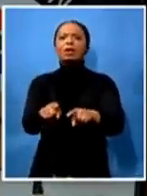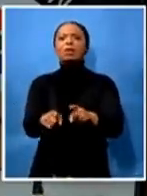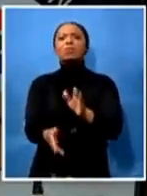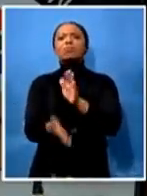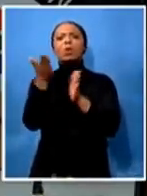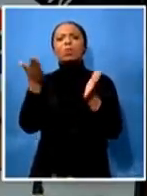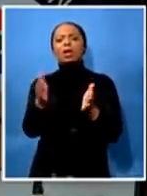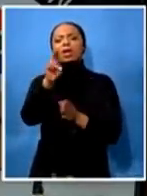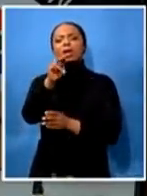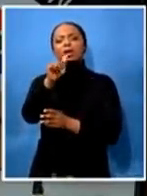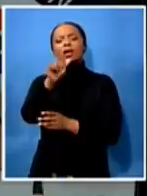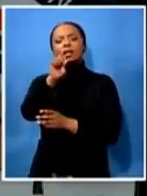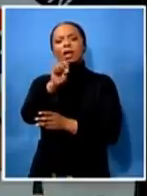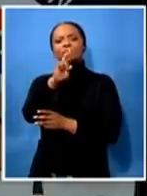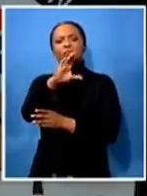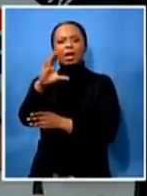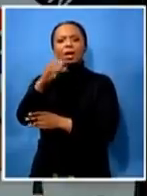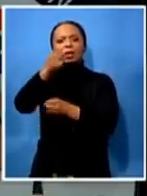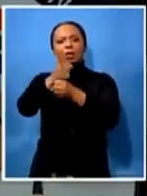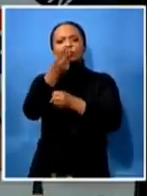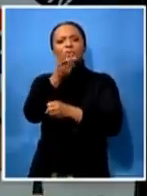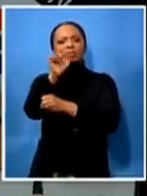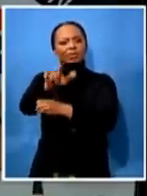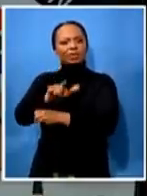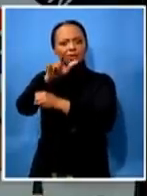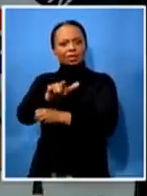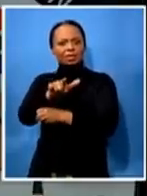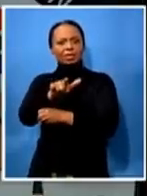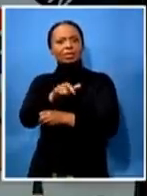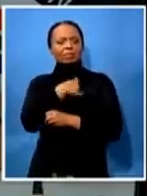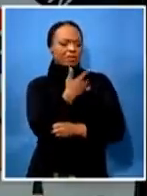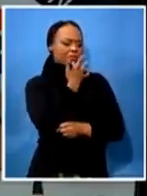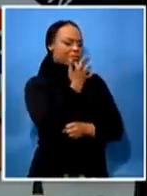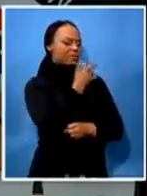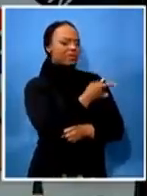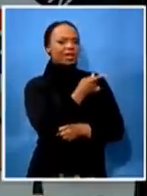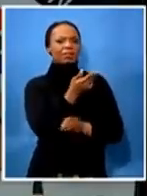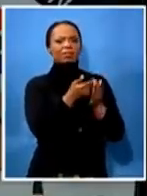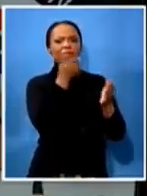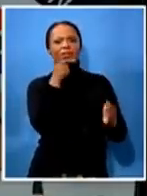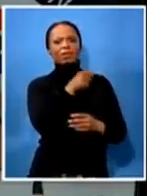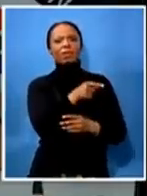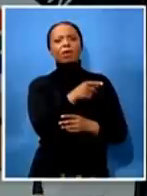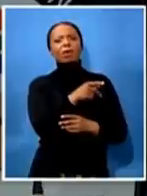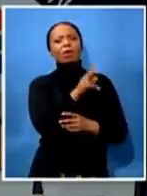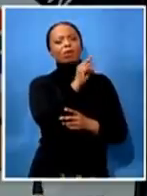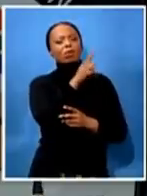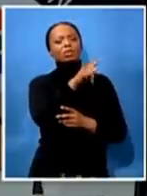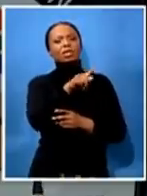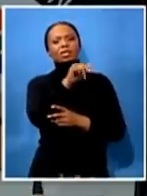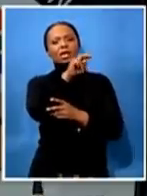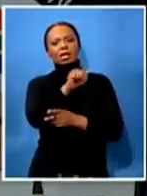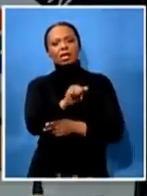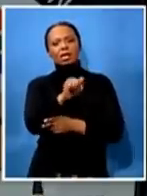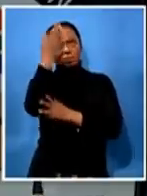preference was on comrade the current minister of court i was even then part of a collective on behalf